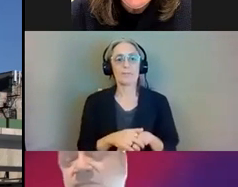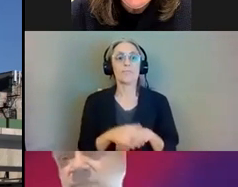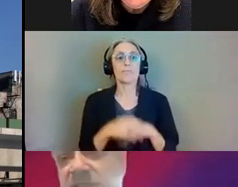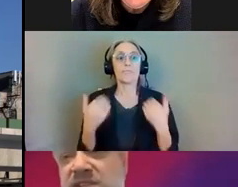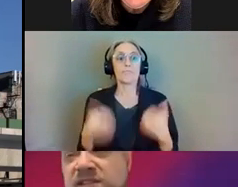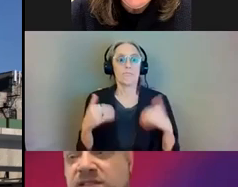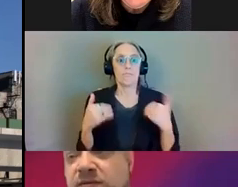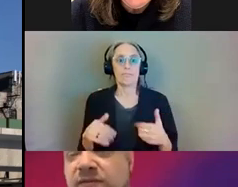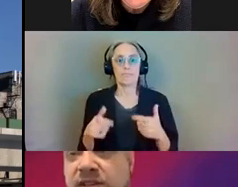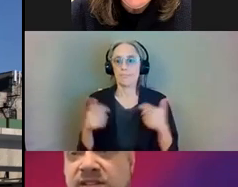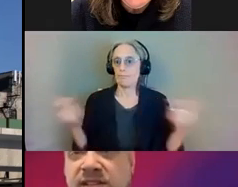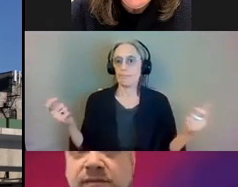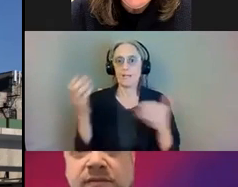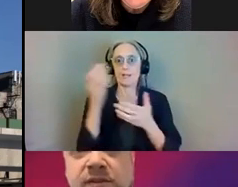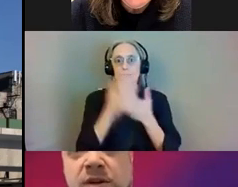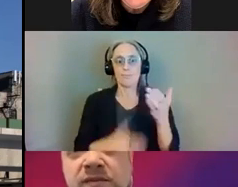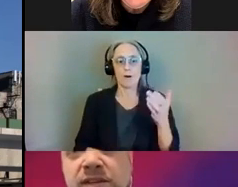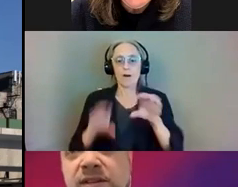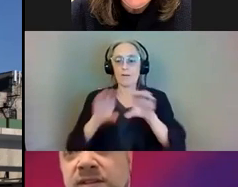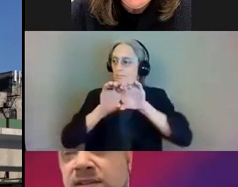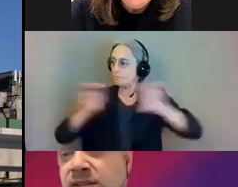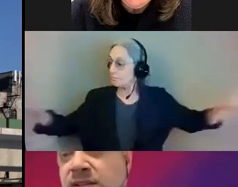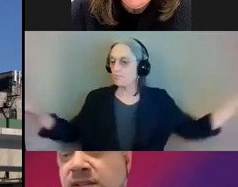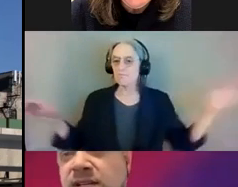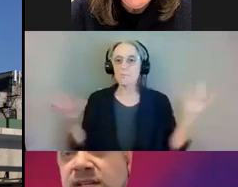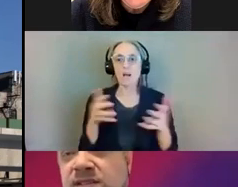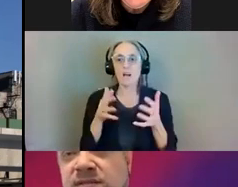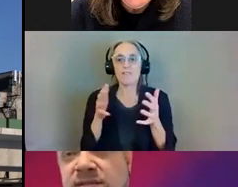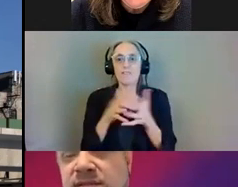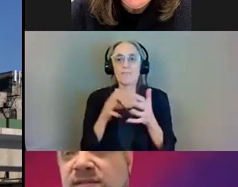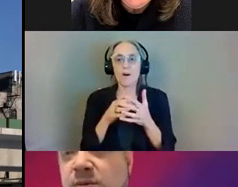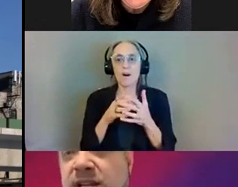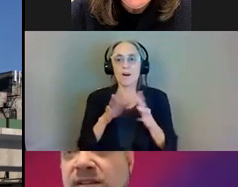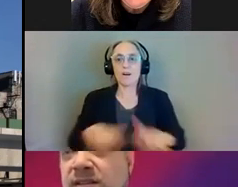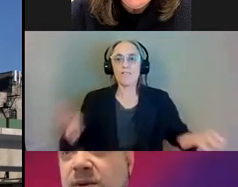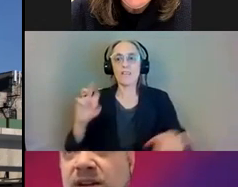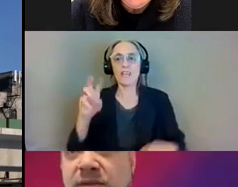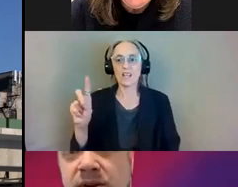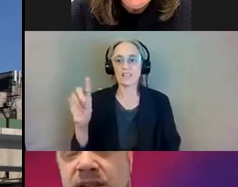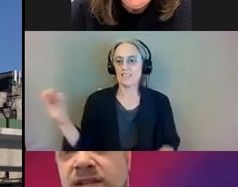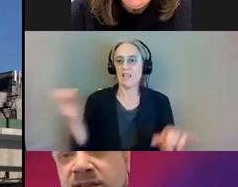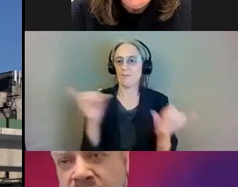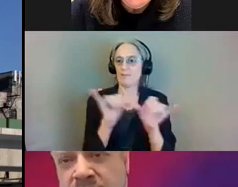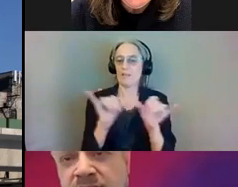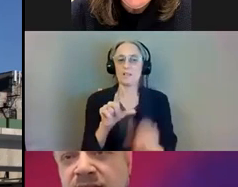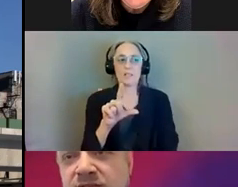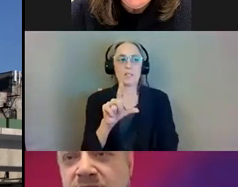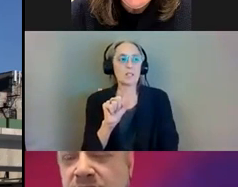piece it's roughly the size of a football field uh it's 20 20 to 30